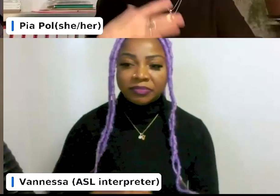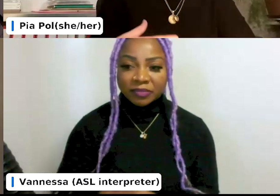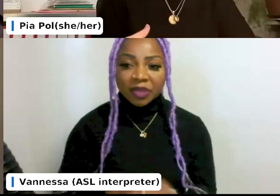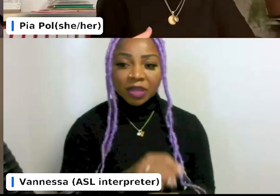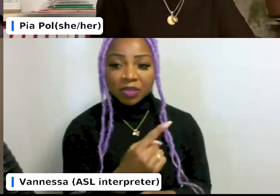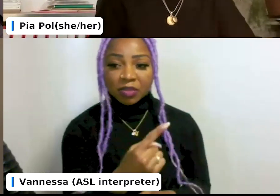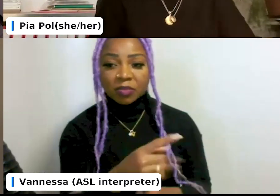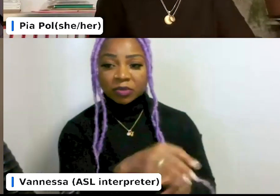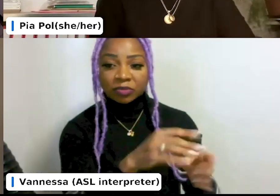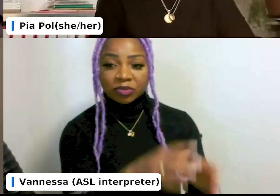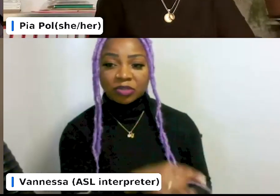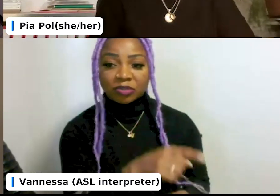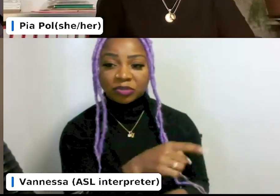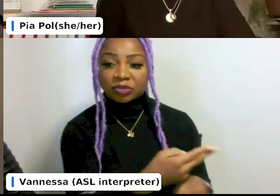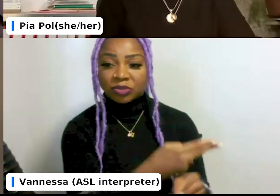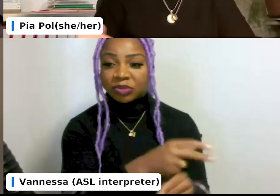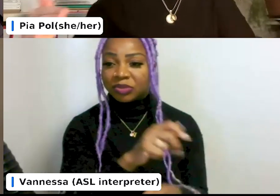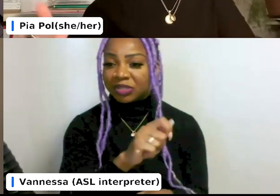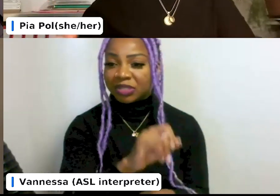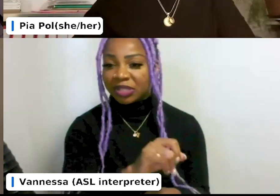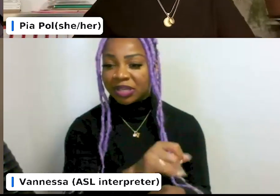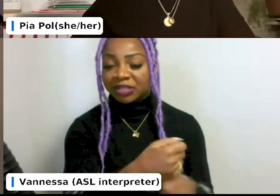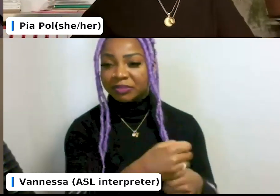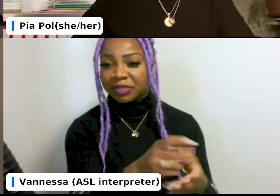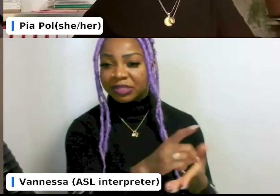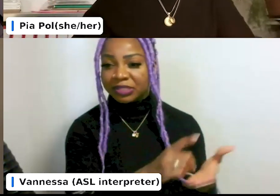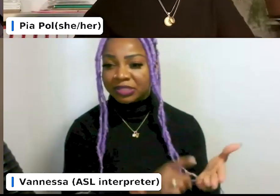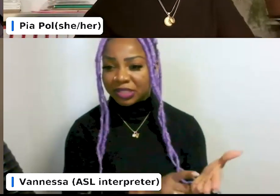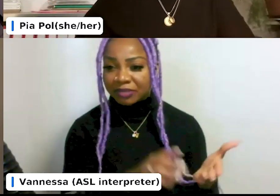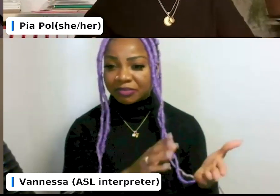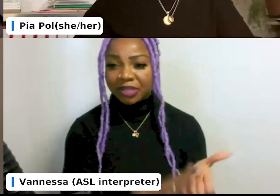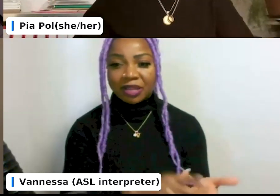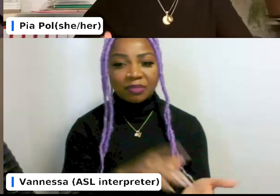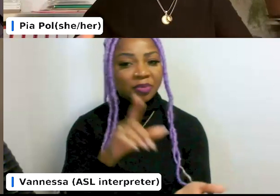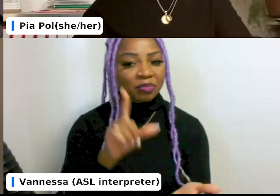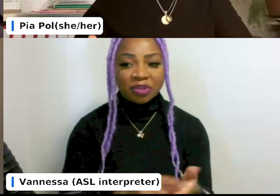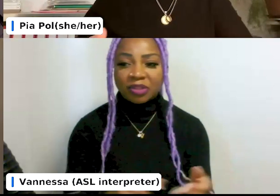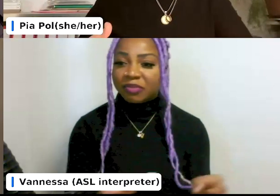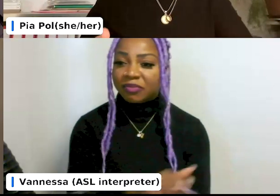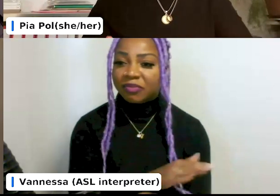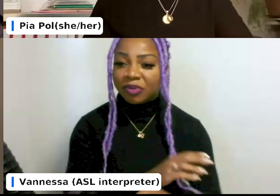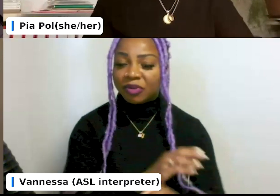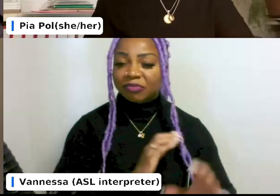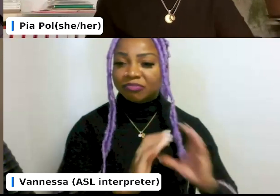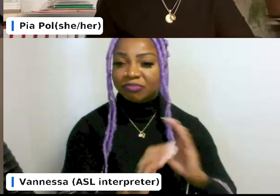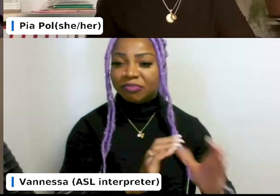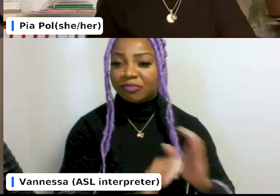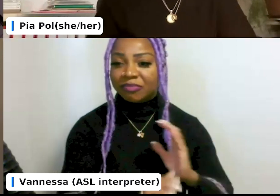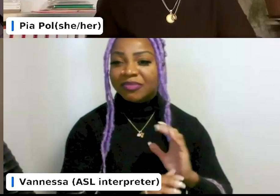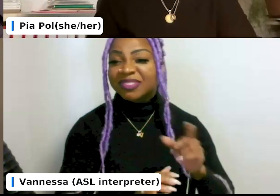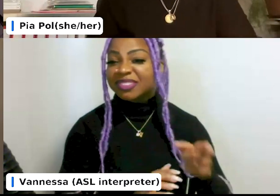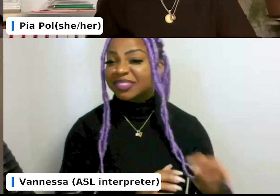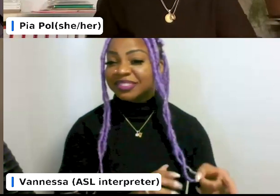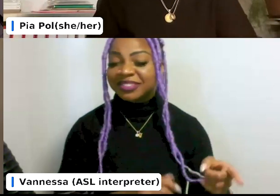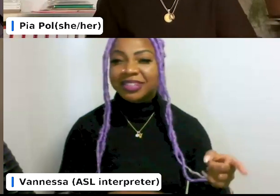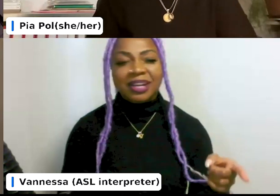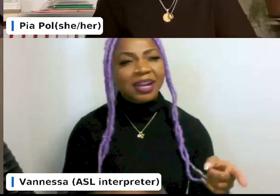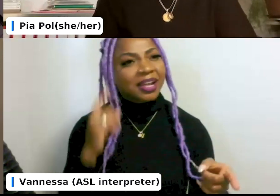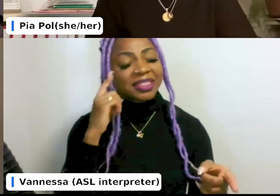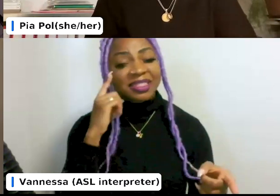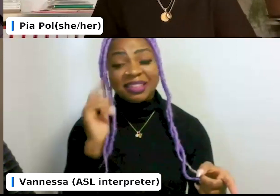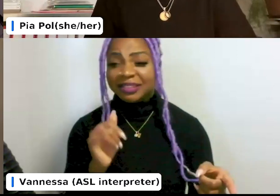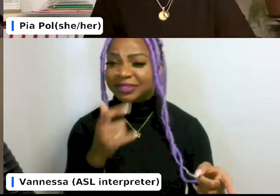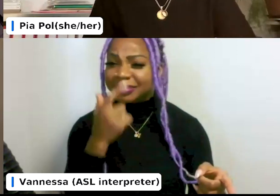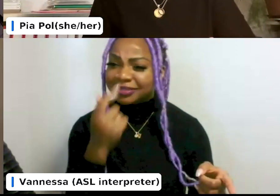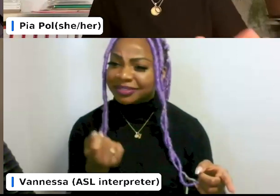her design. And, um, we've printed the entire conversation that she had to get to the point where she was. And I think it's super